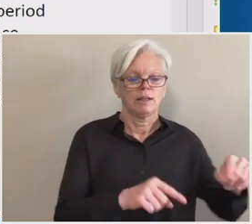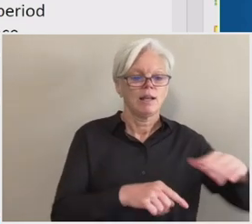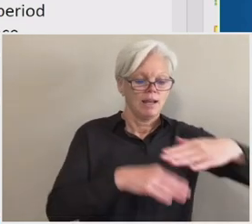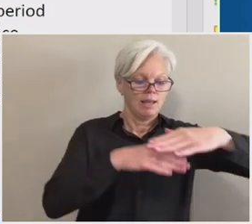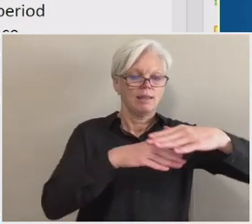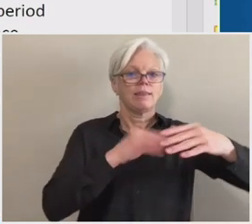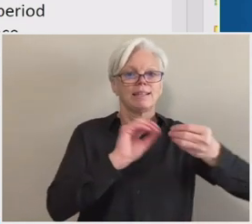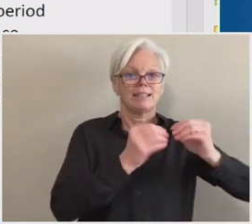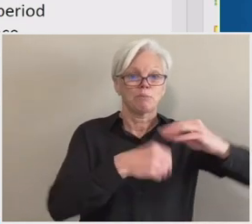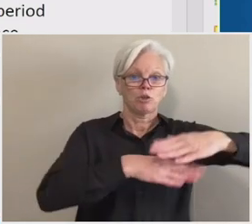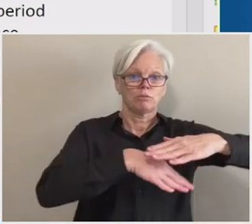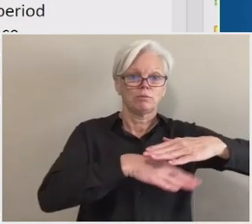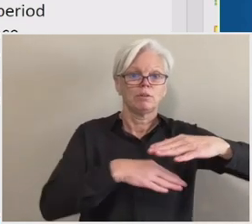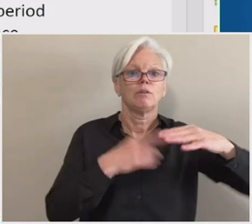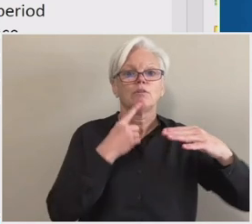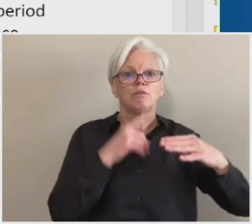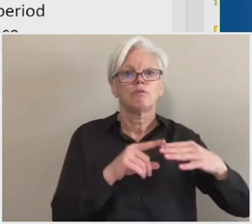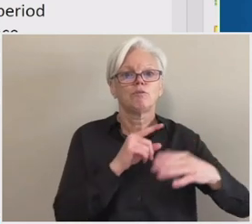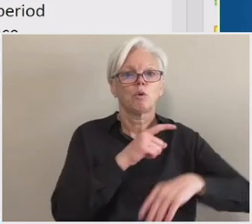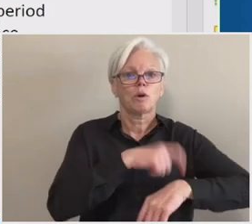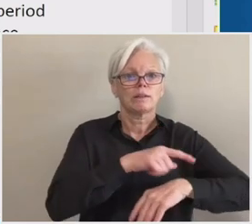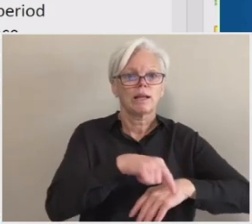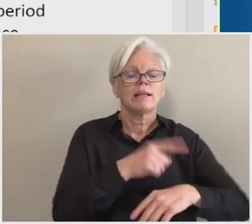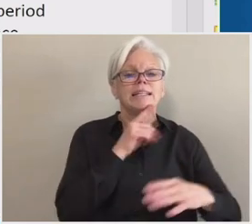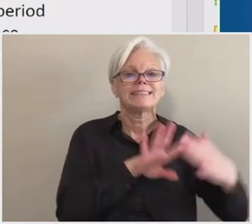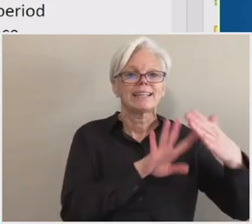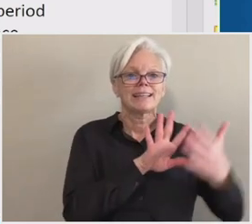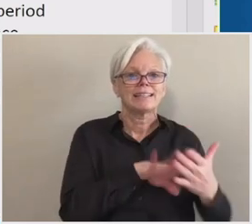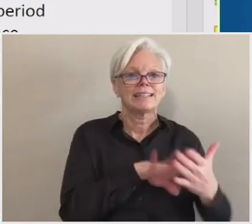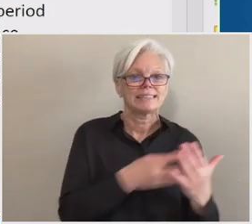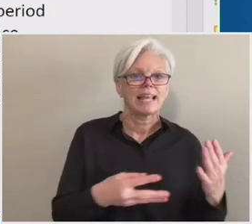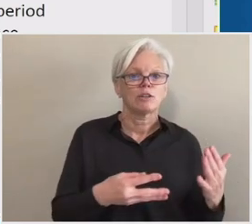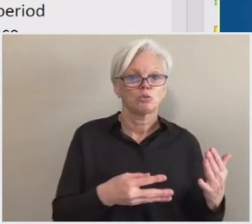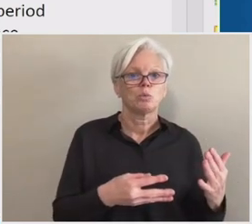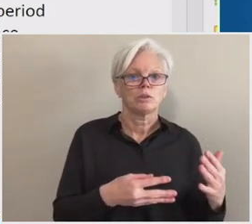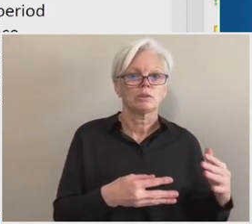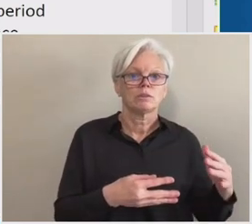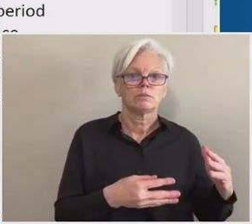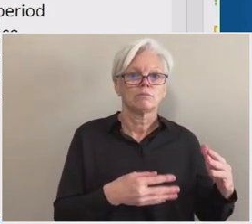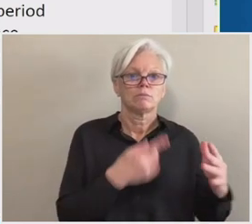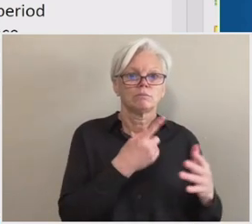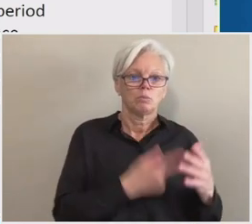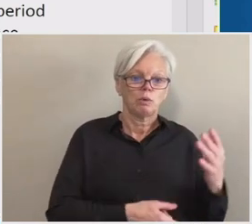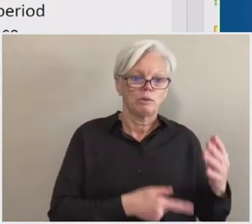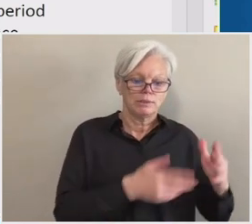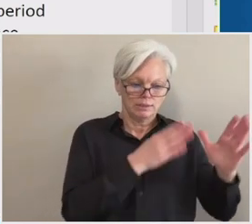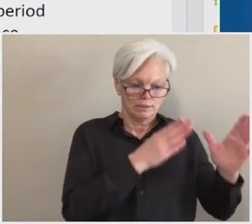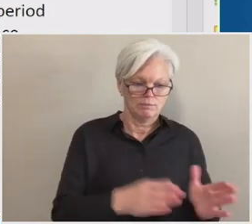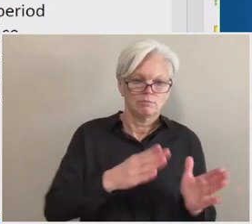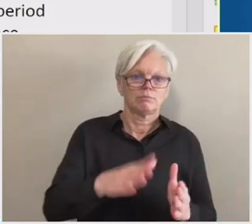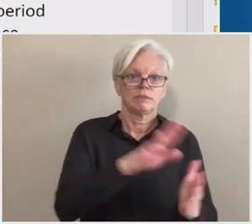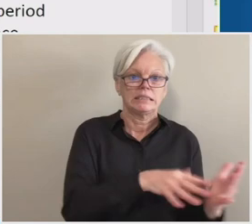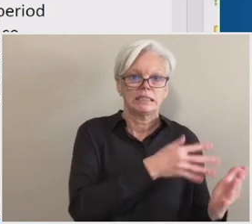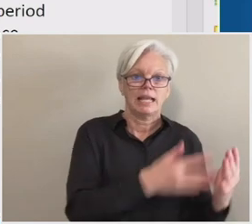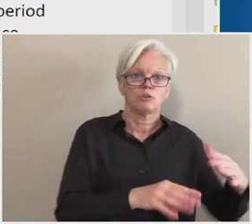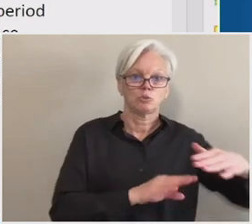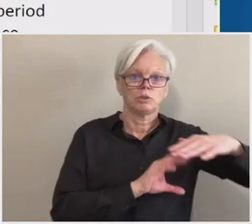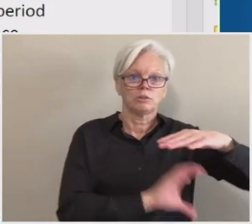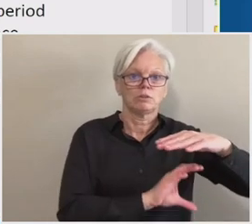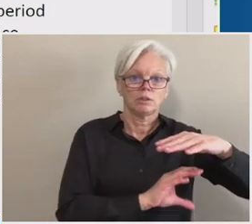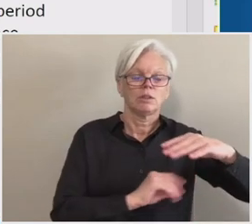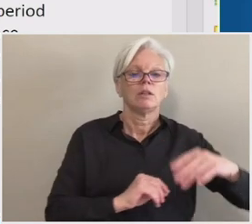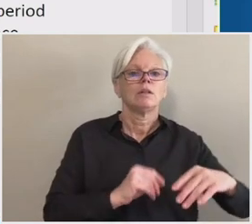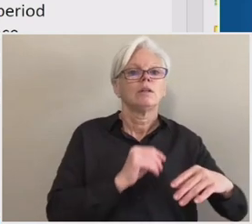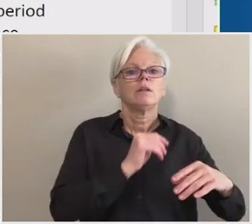clock hours is actually scheduled hours. It's not completed hours, as it is for credit hour programs. It's